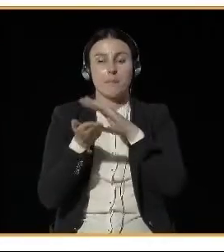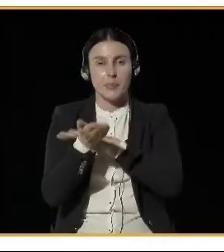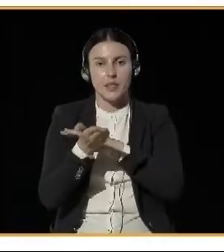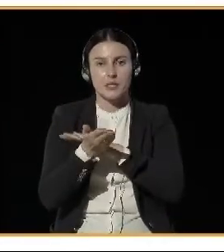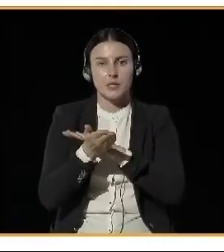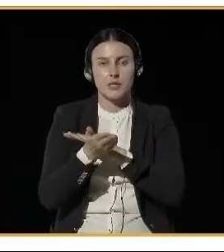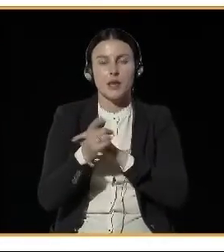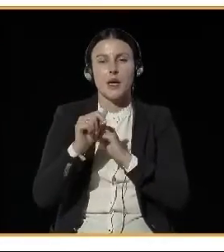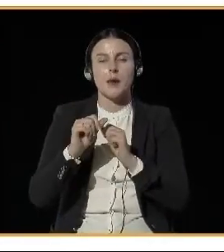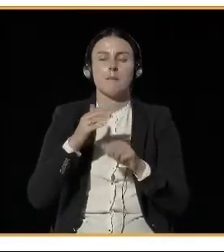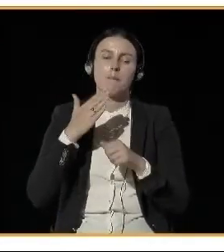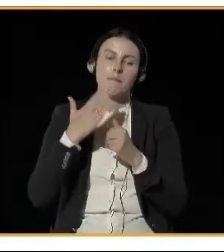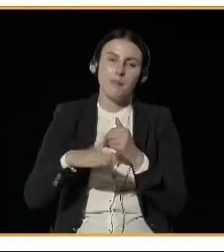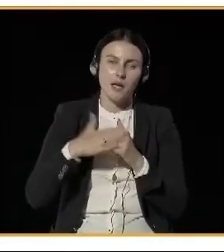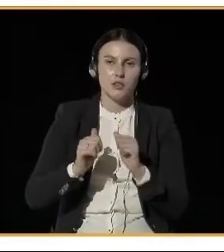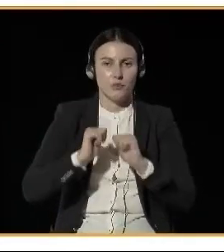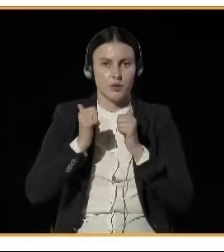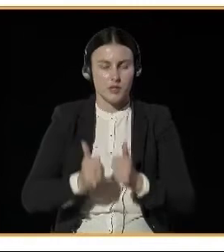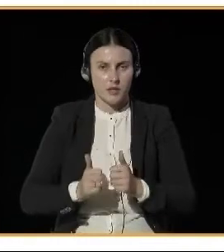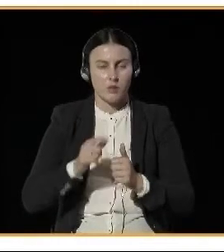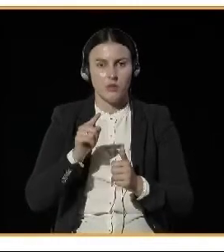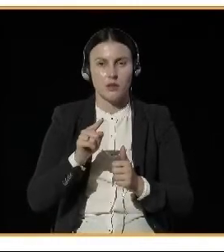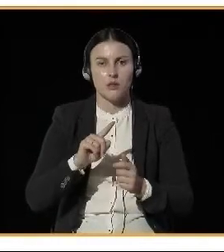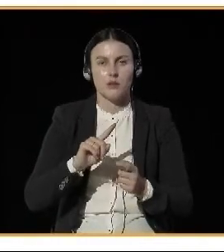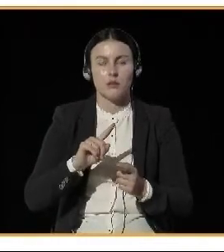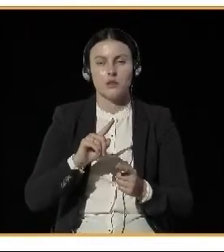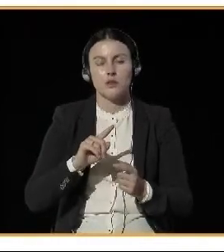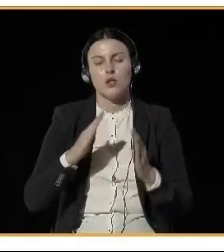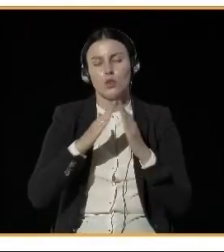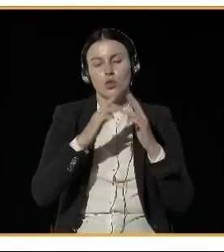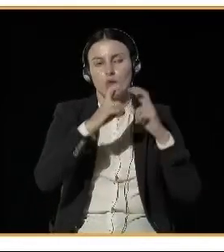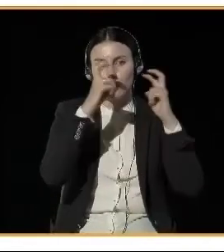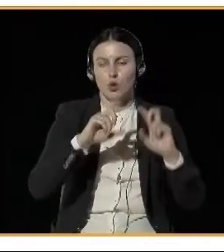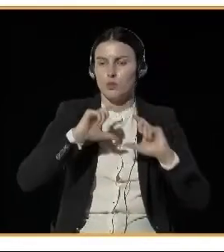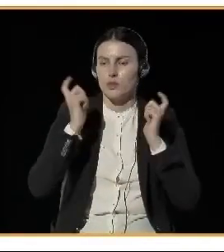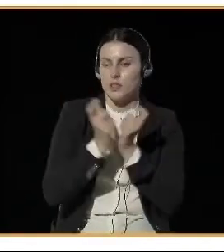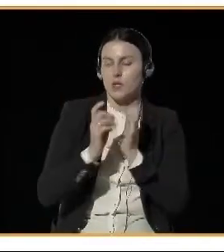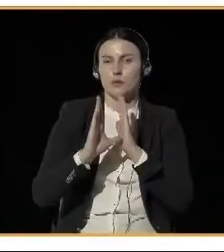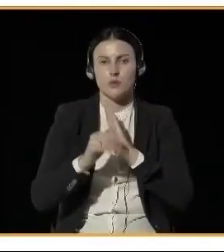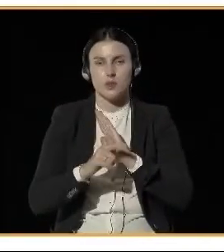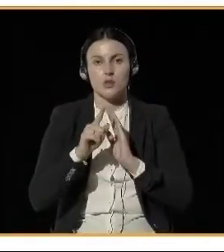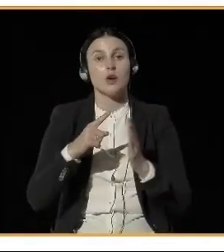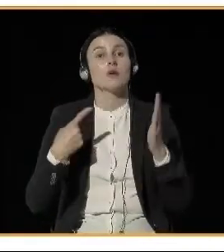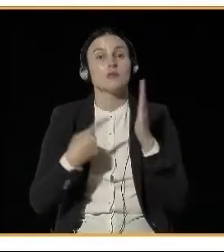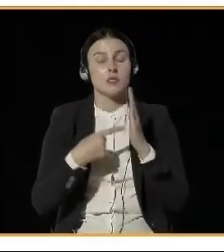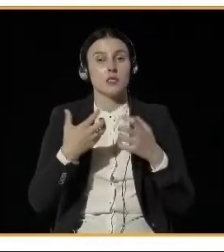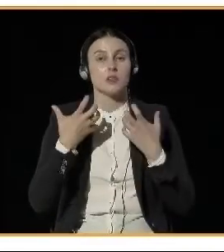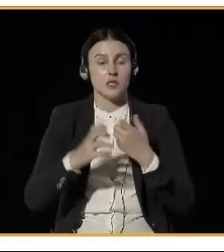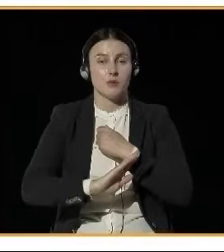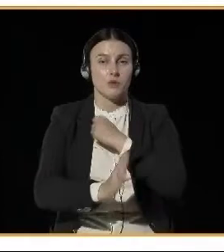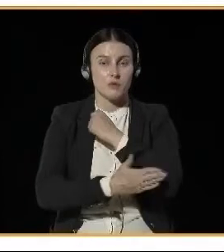has run several programs that support citizens in changing